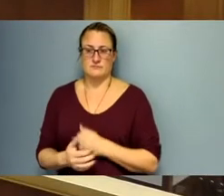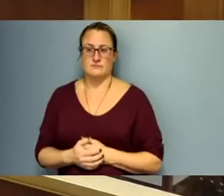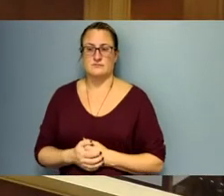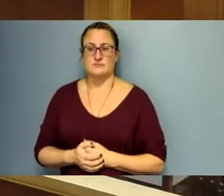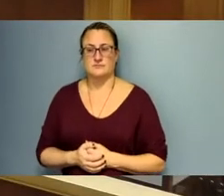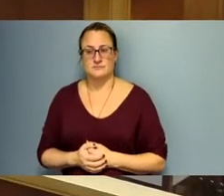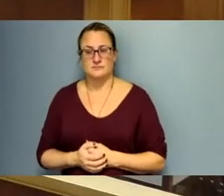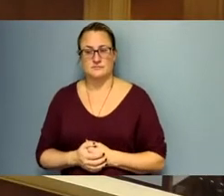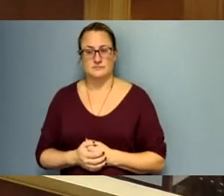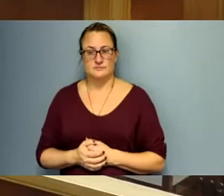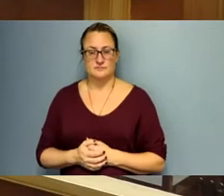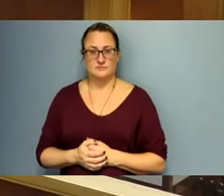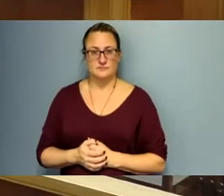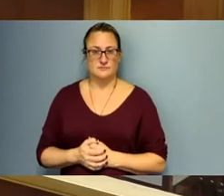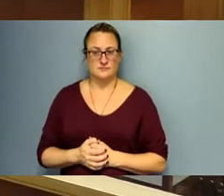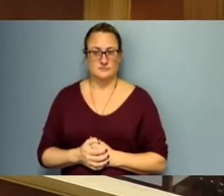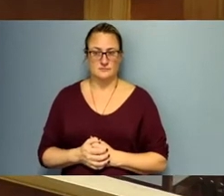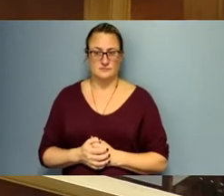All right.